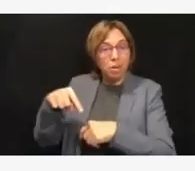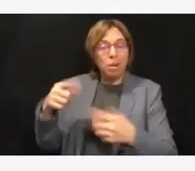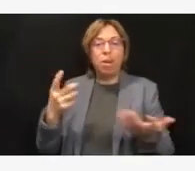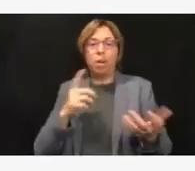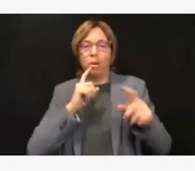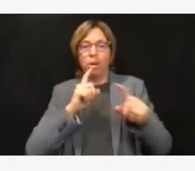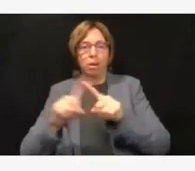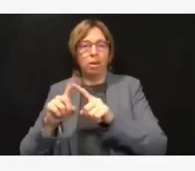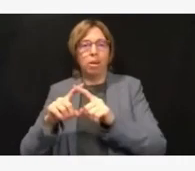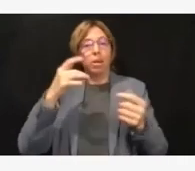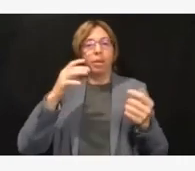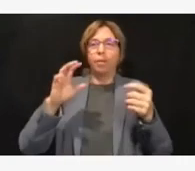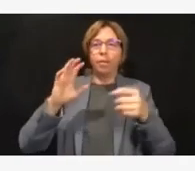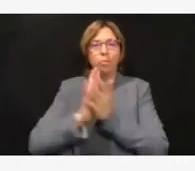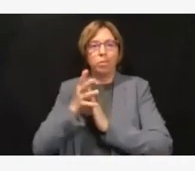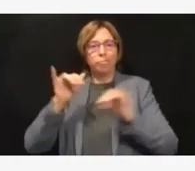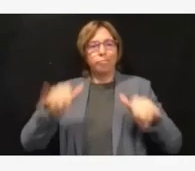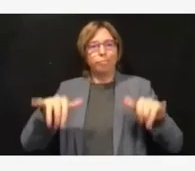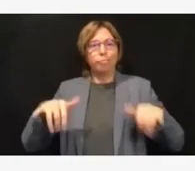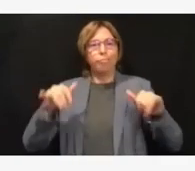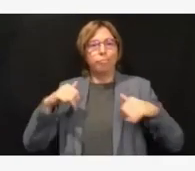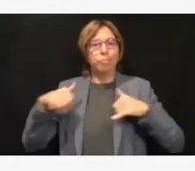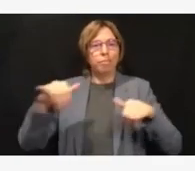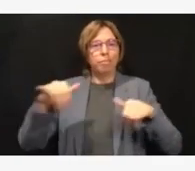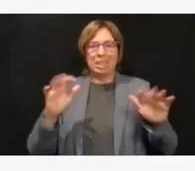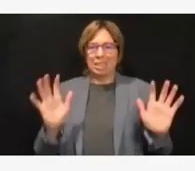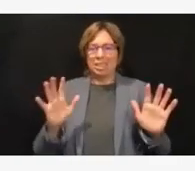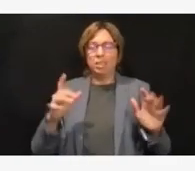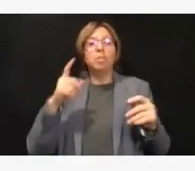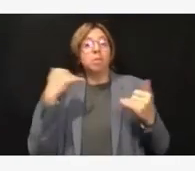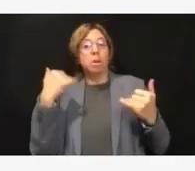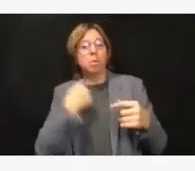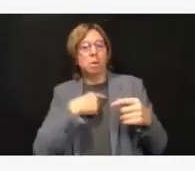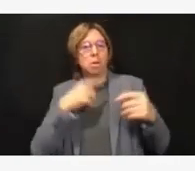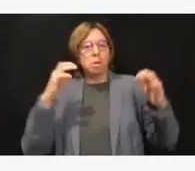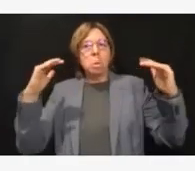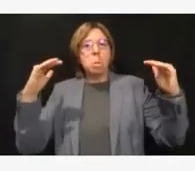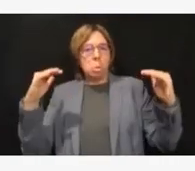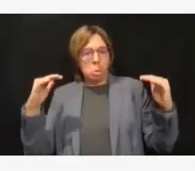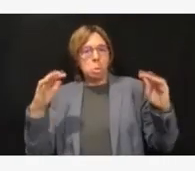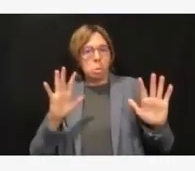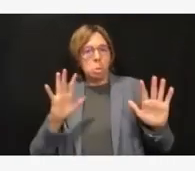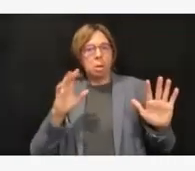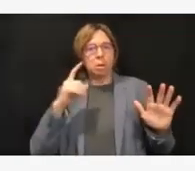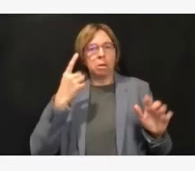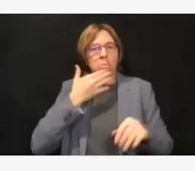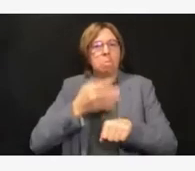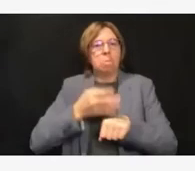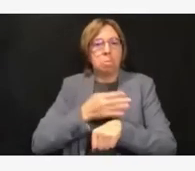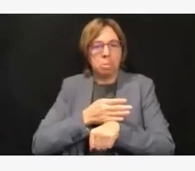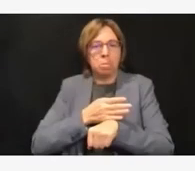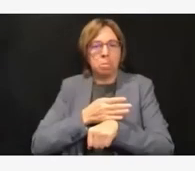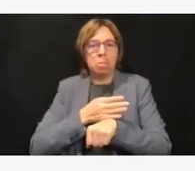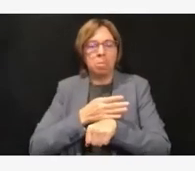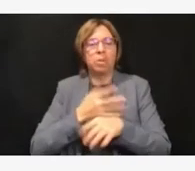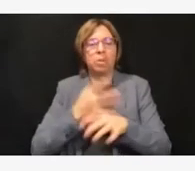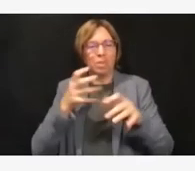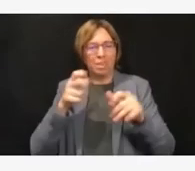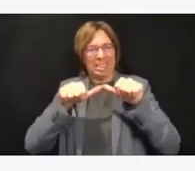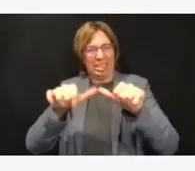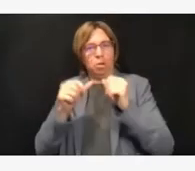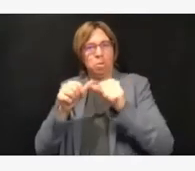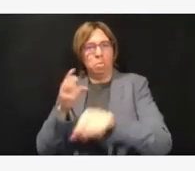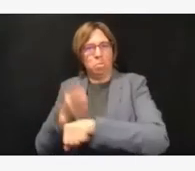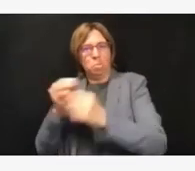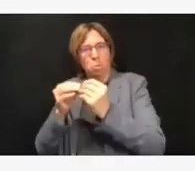standards of care timeframe, and we certainly hope to continue to improve and someday perhaps be back to normal and maybe